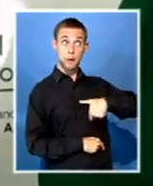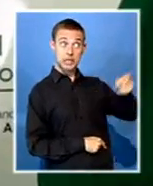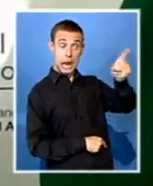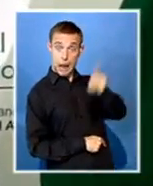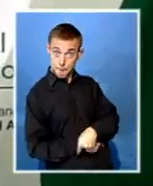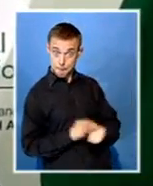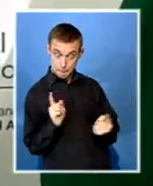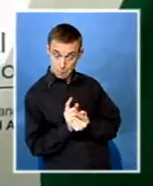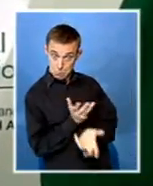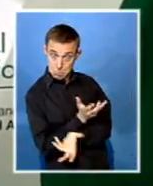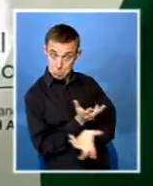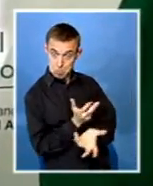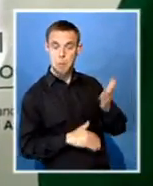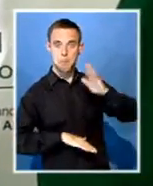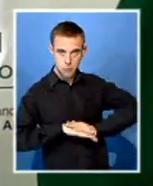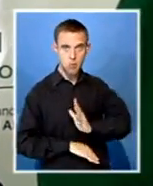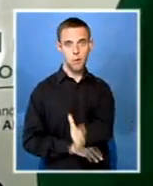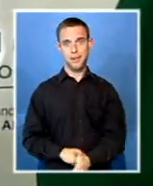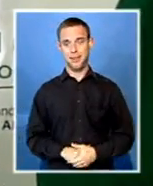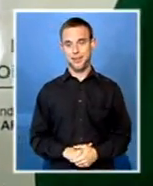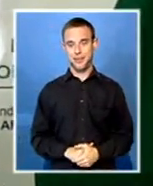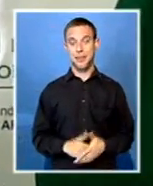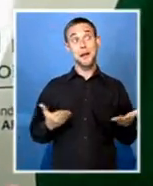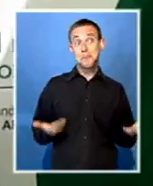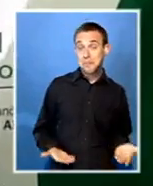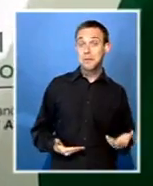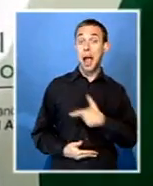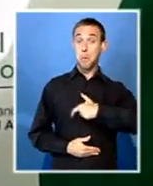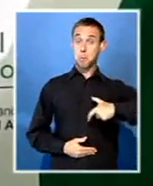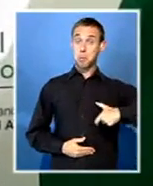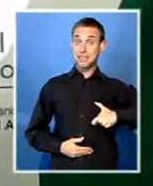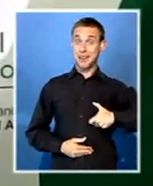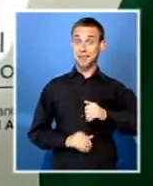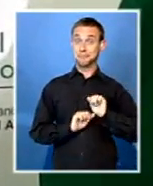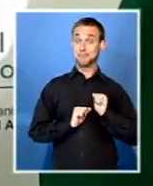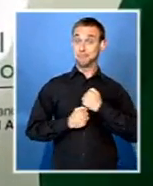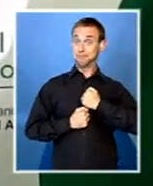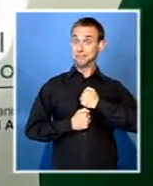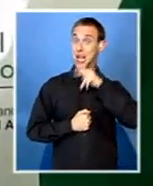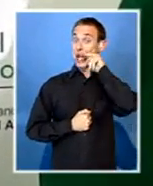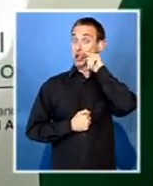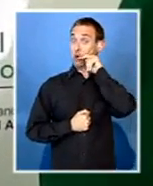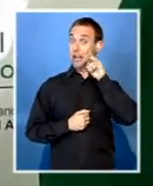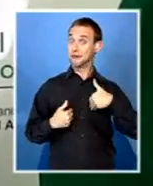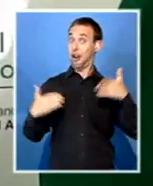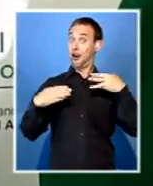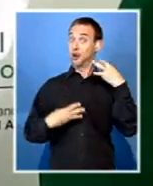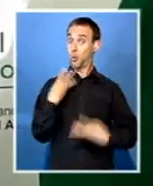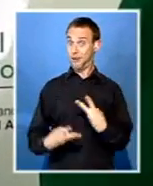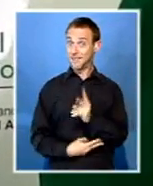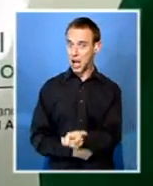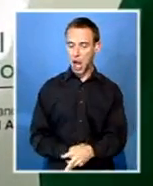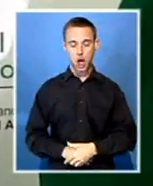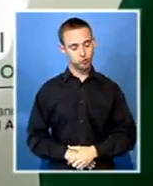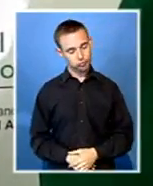When is our president Buhari resuming? Well, we're very happy to say that he's back home and today he's